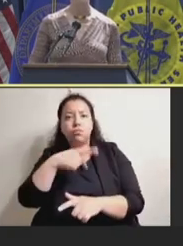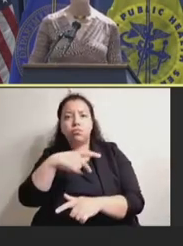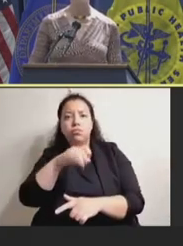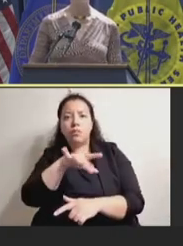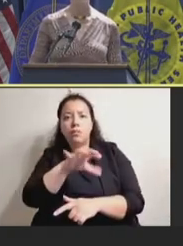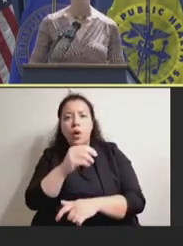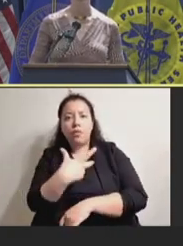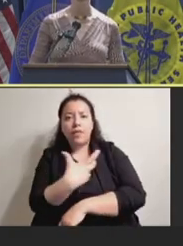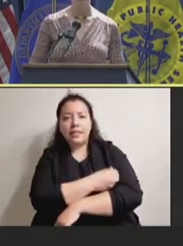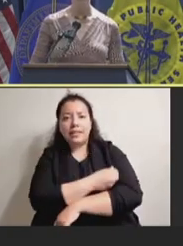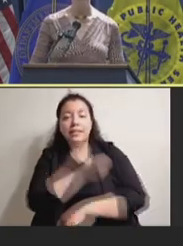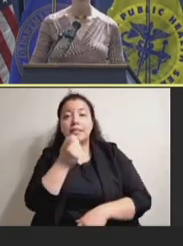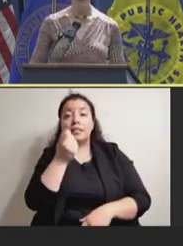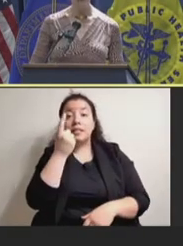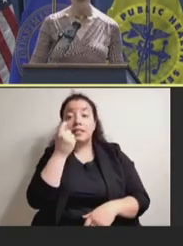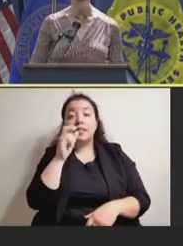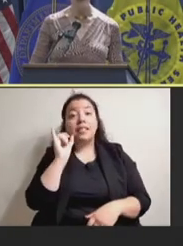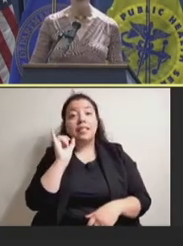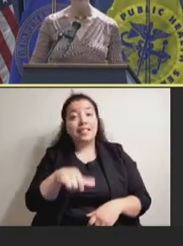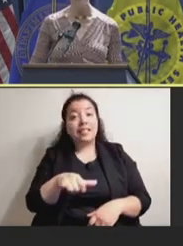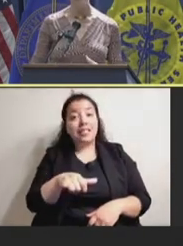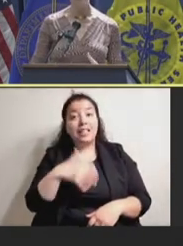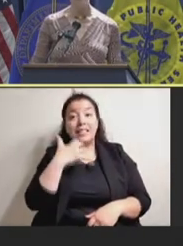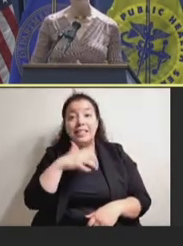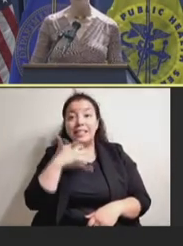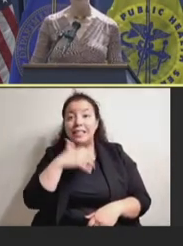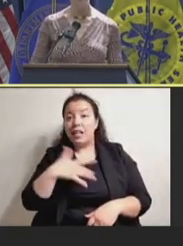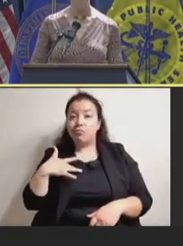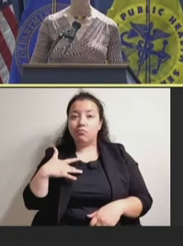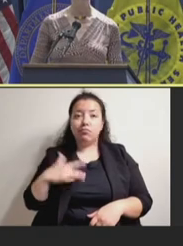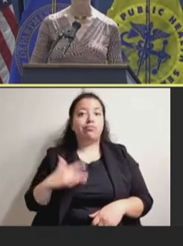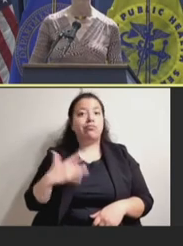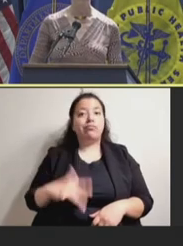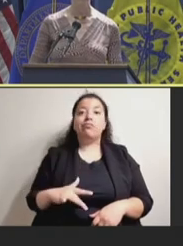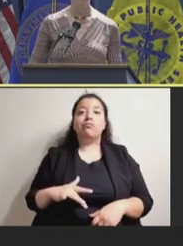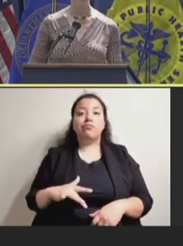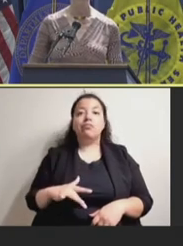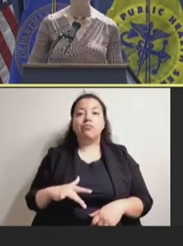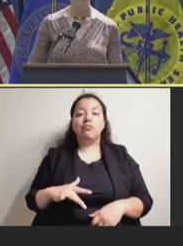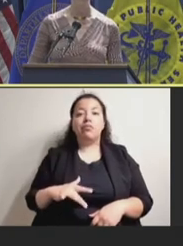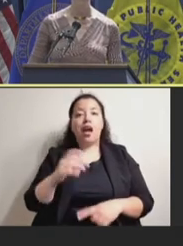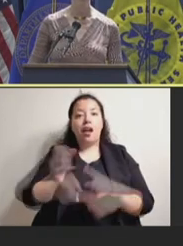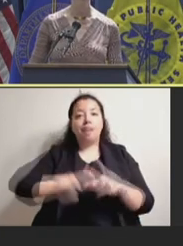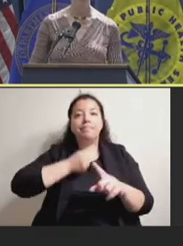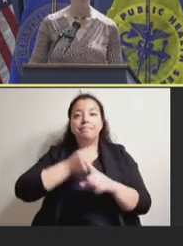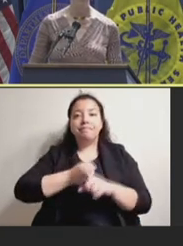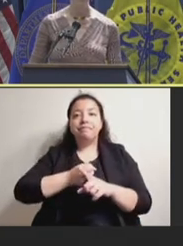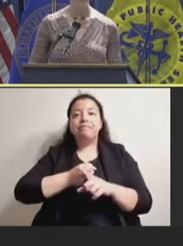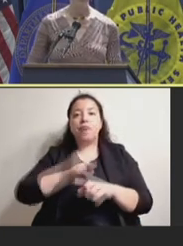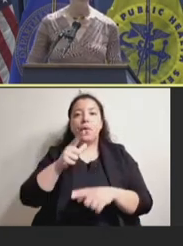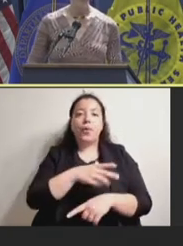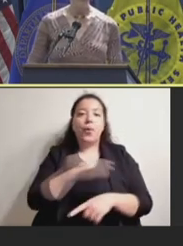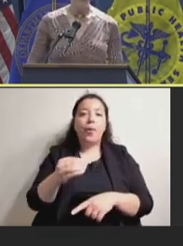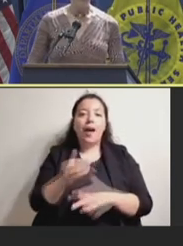most heat labial vaccines in the low and middle income childhood vaccine portfolio.